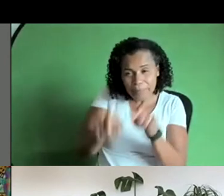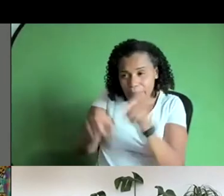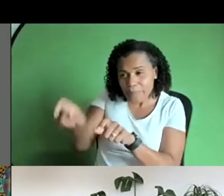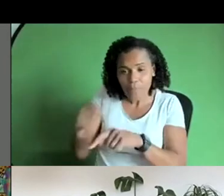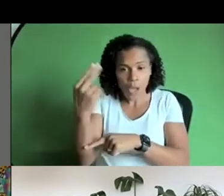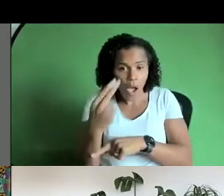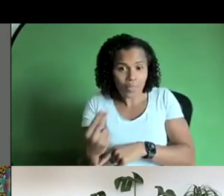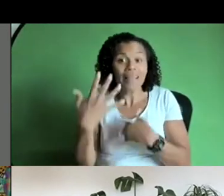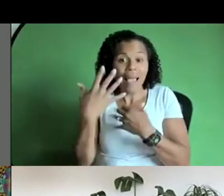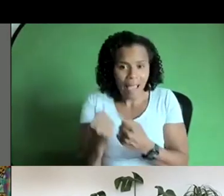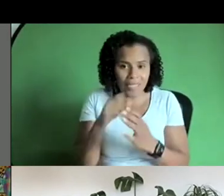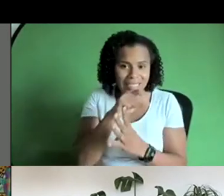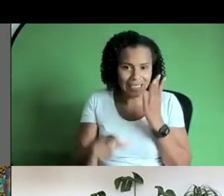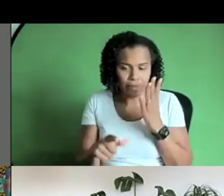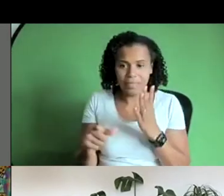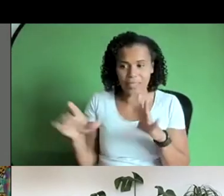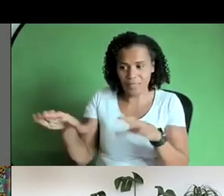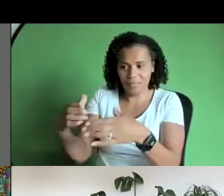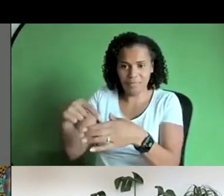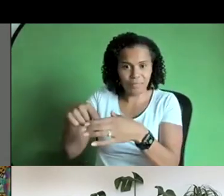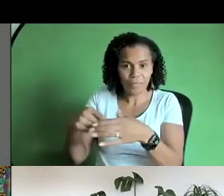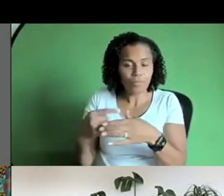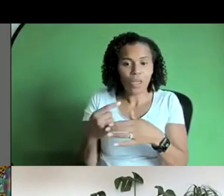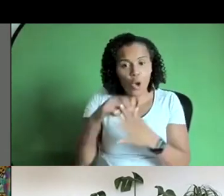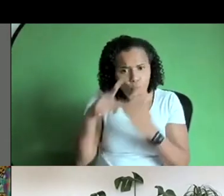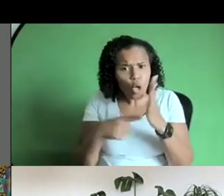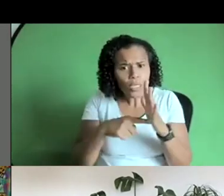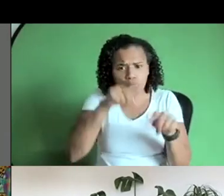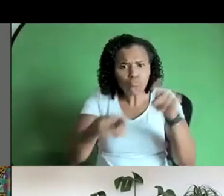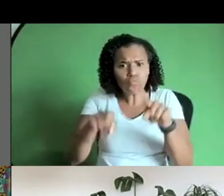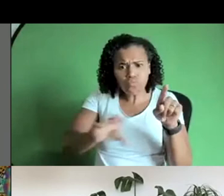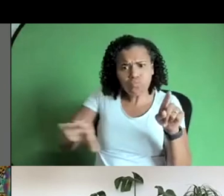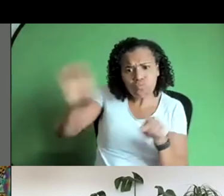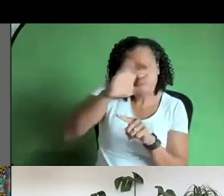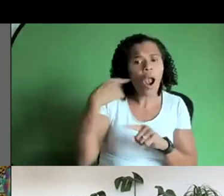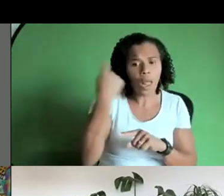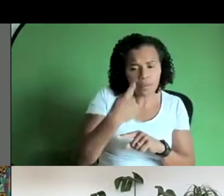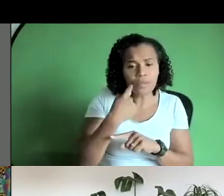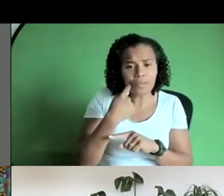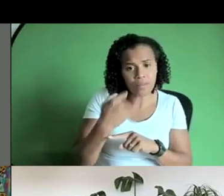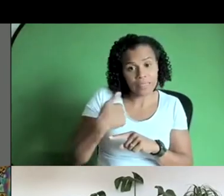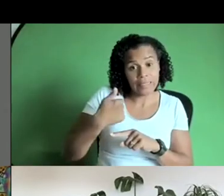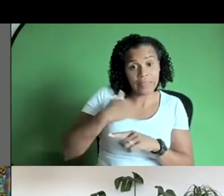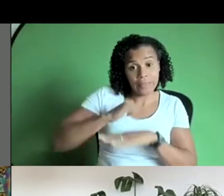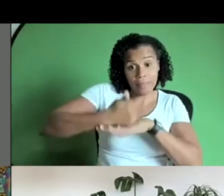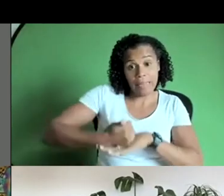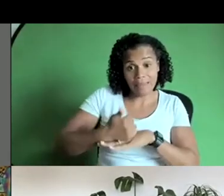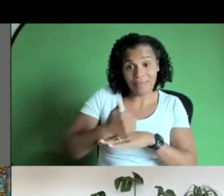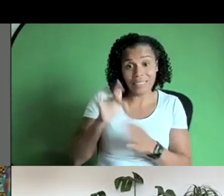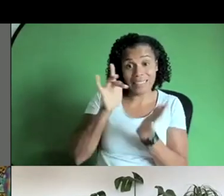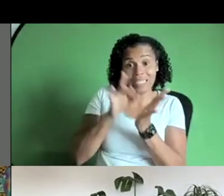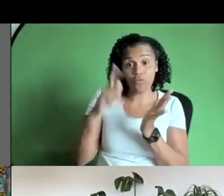various projects all over london and the one i'll go to is the one in central london which i've been at the last 20 odd years now